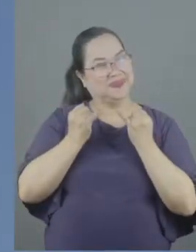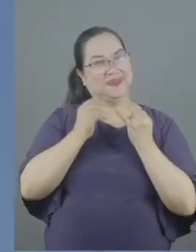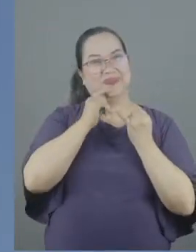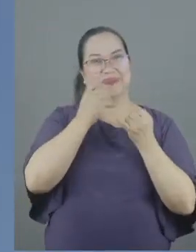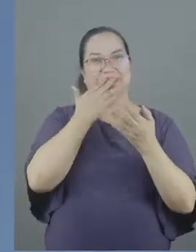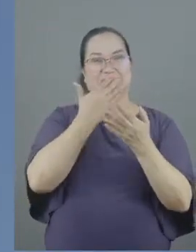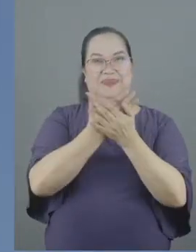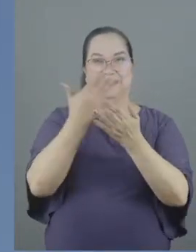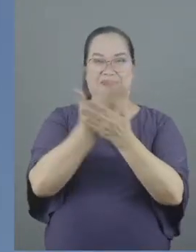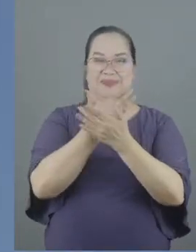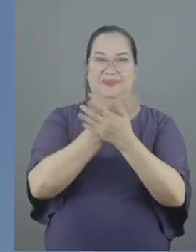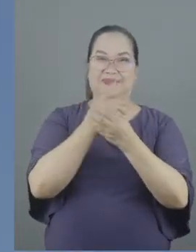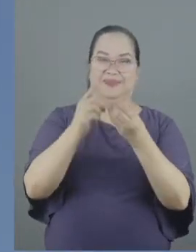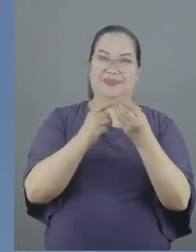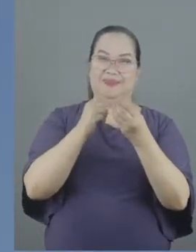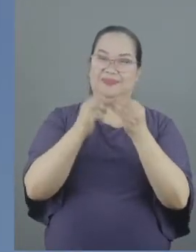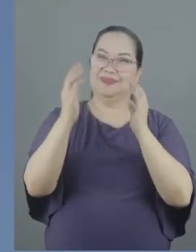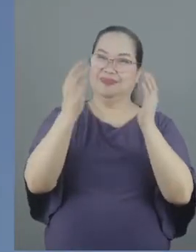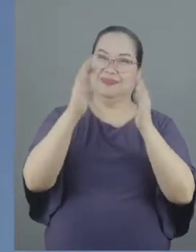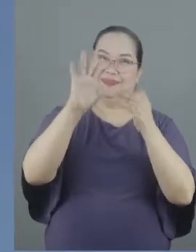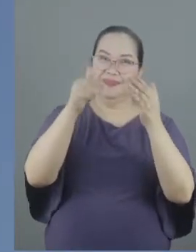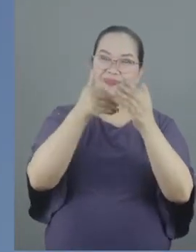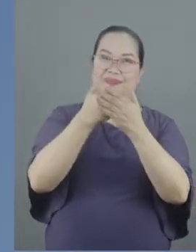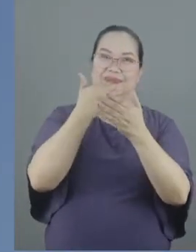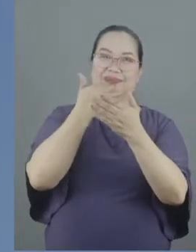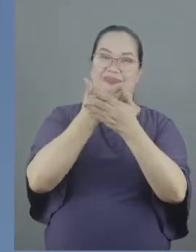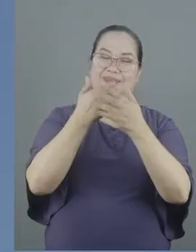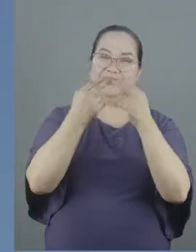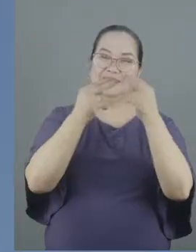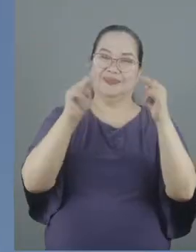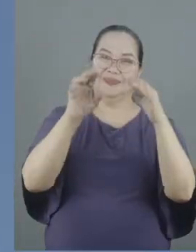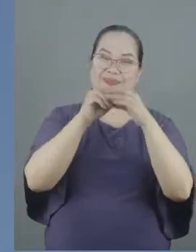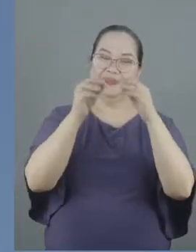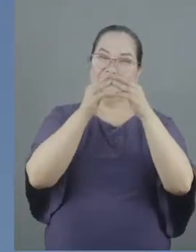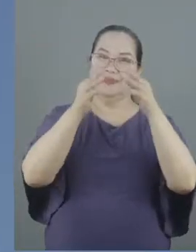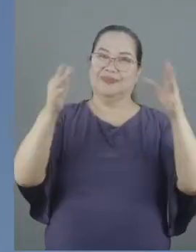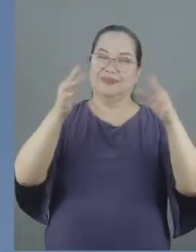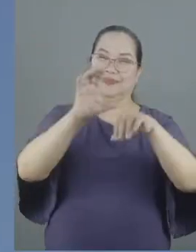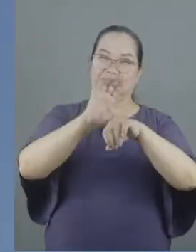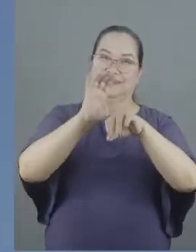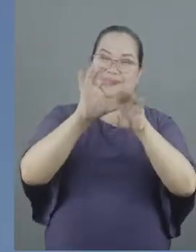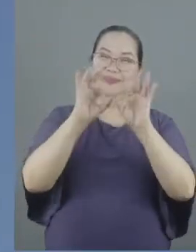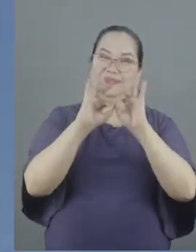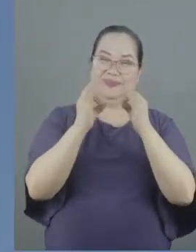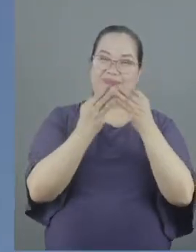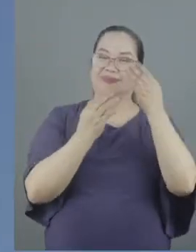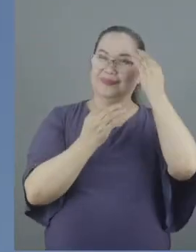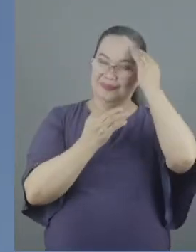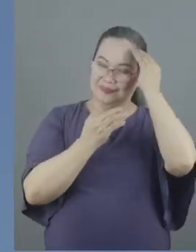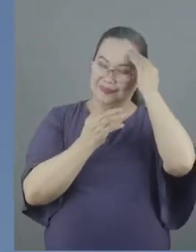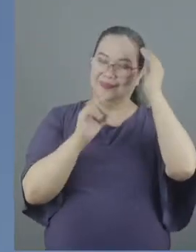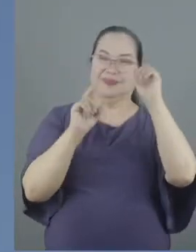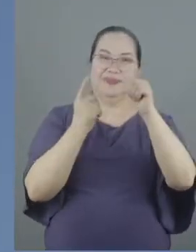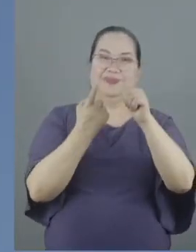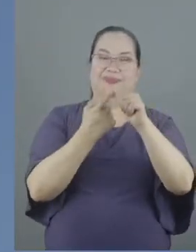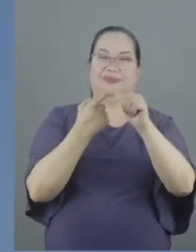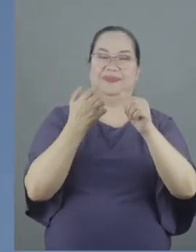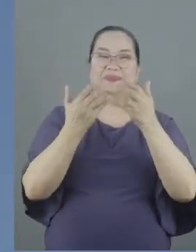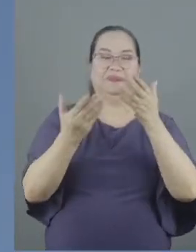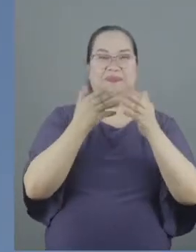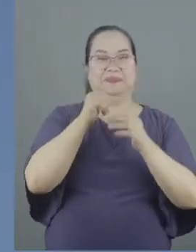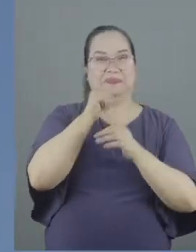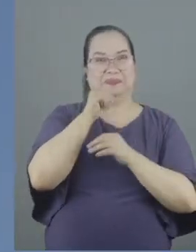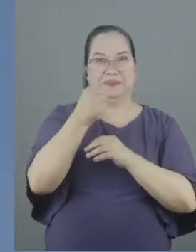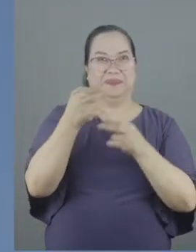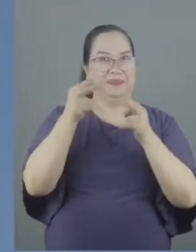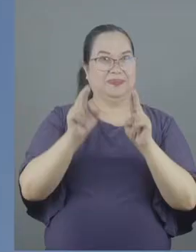news compared to all the good news in our bigger church family. But I know firsthand that this may not be the